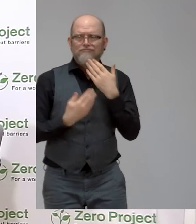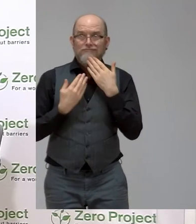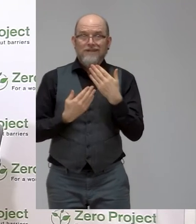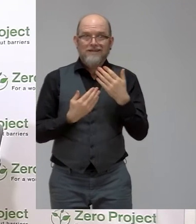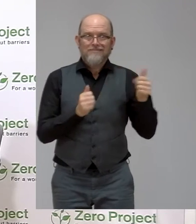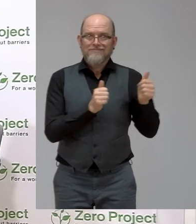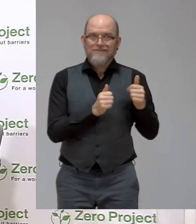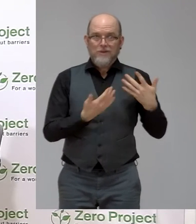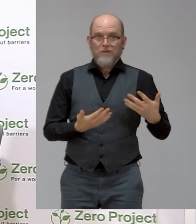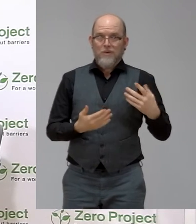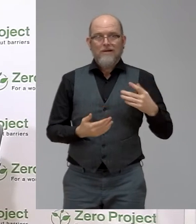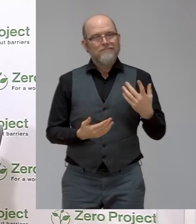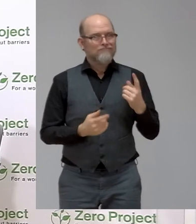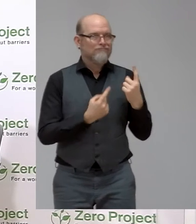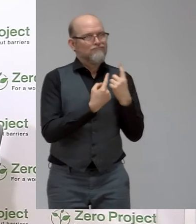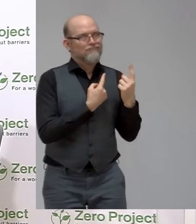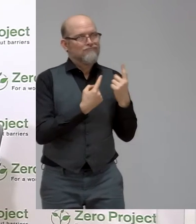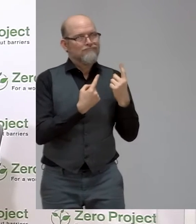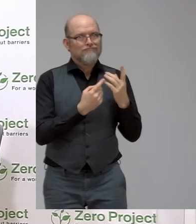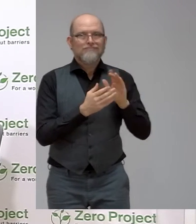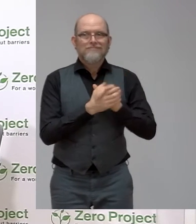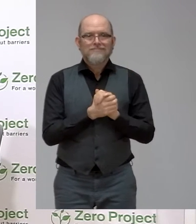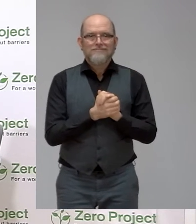of the award videos. Super, good afternoon.